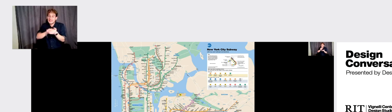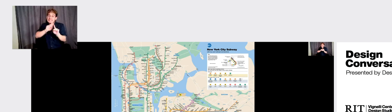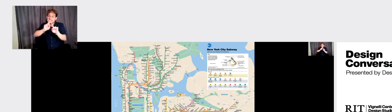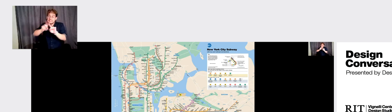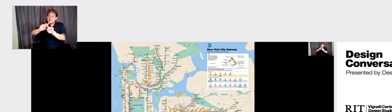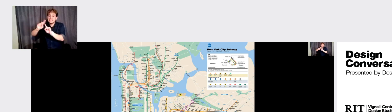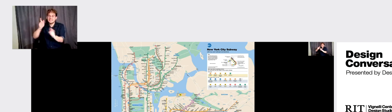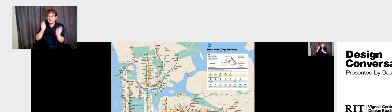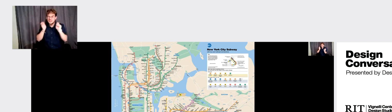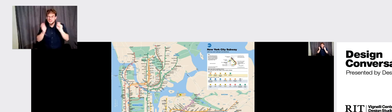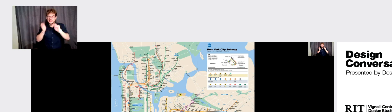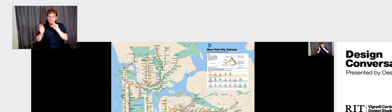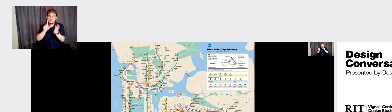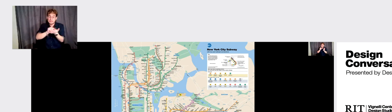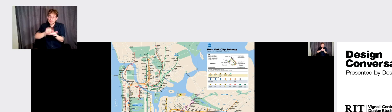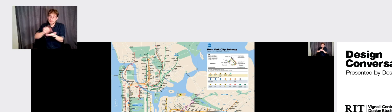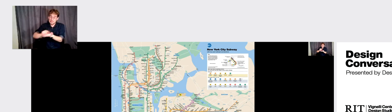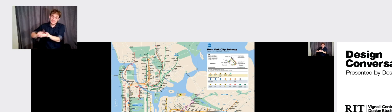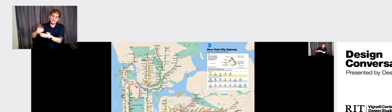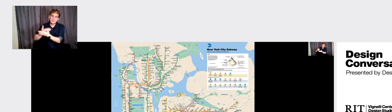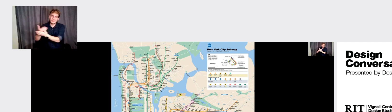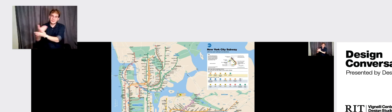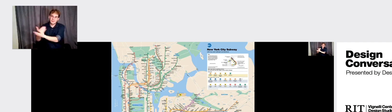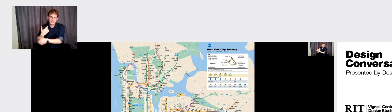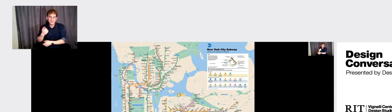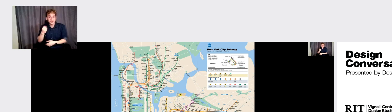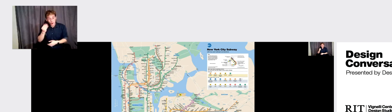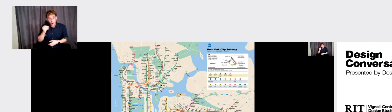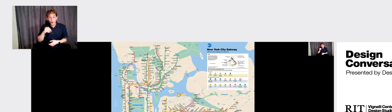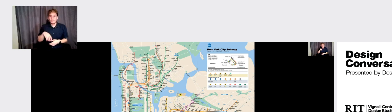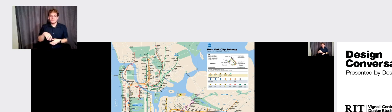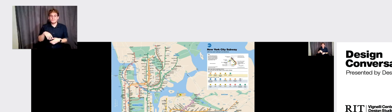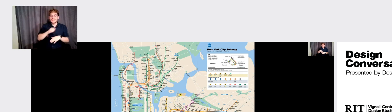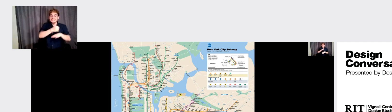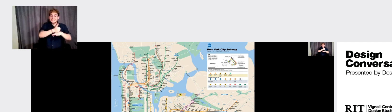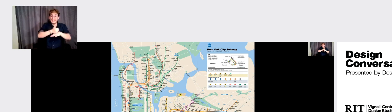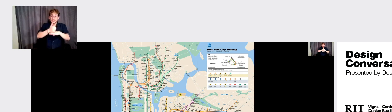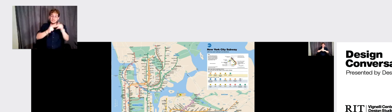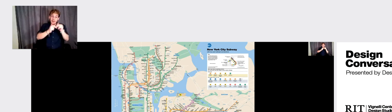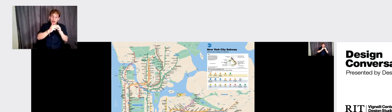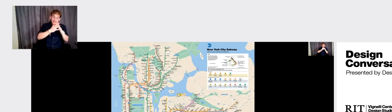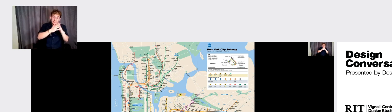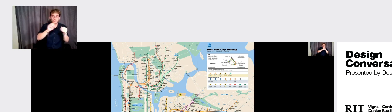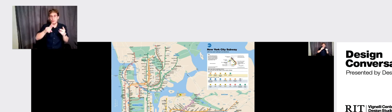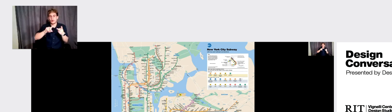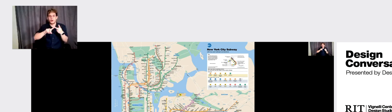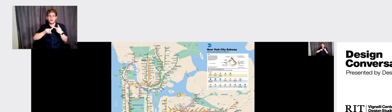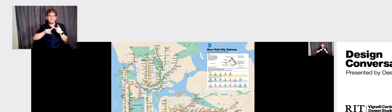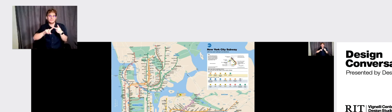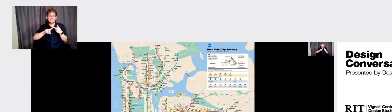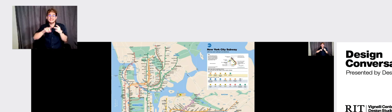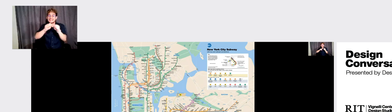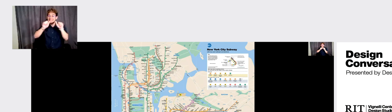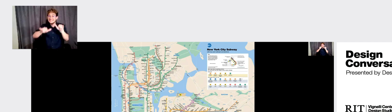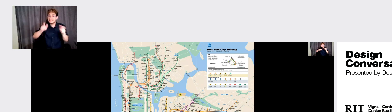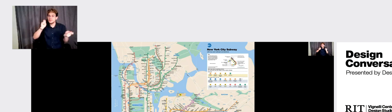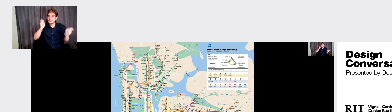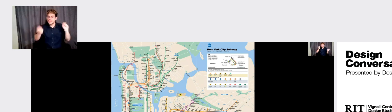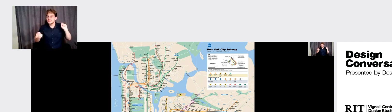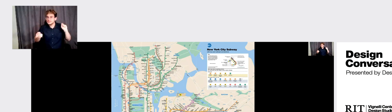things are changing all the time. Not only, you know, stations are being built or, or, and the system is evolving,